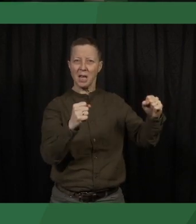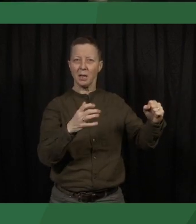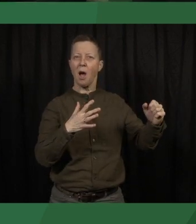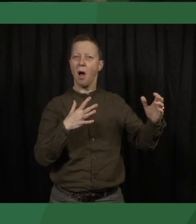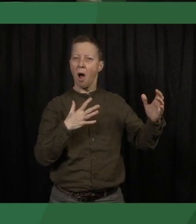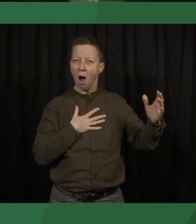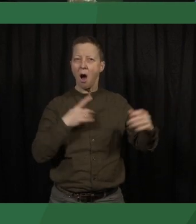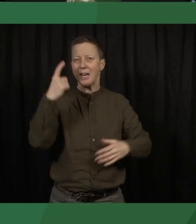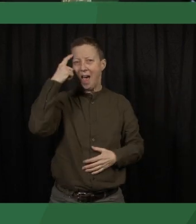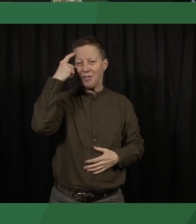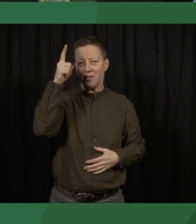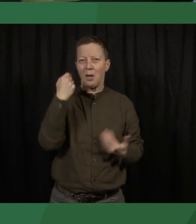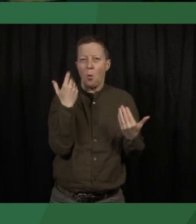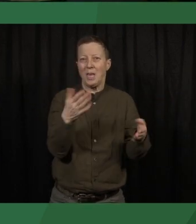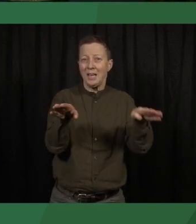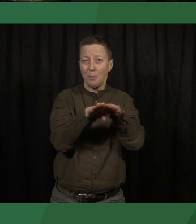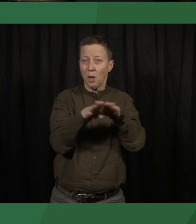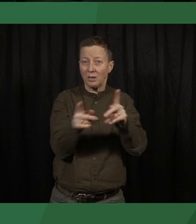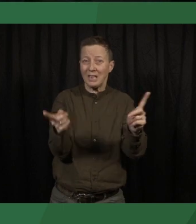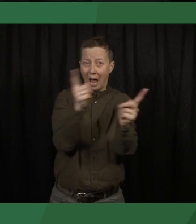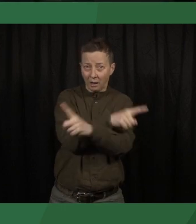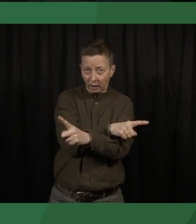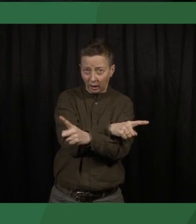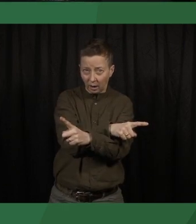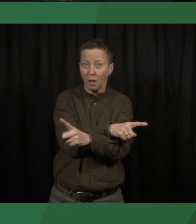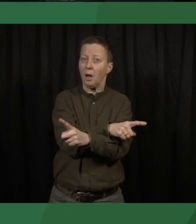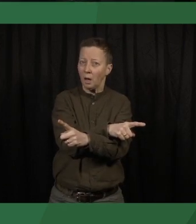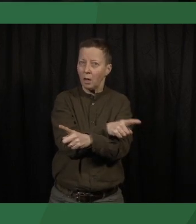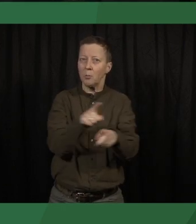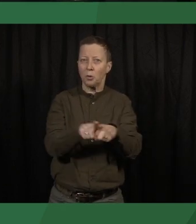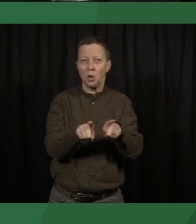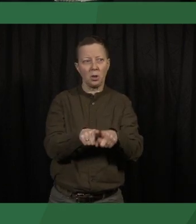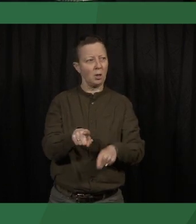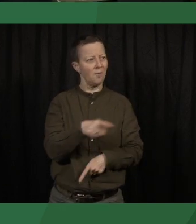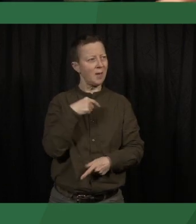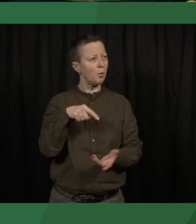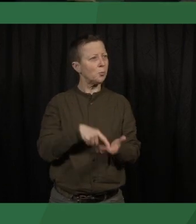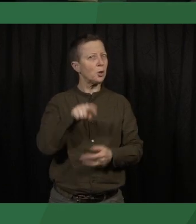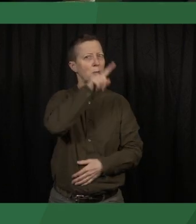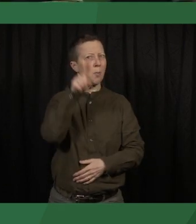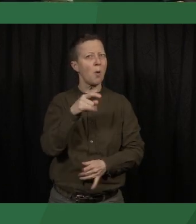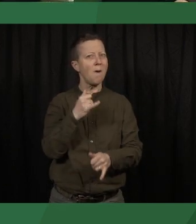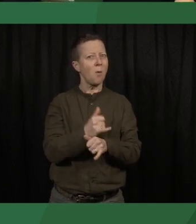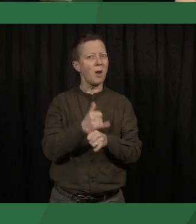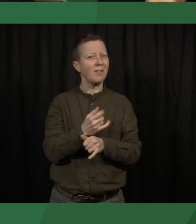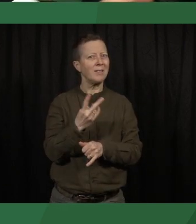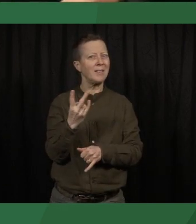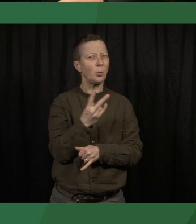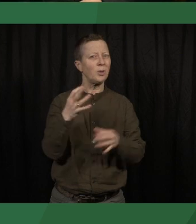bring about democratic change, it makes us ask, how do these trends go together?